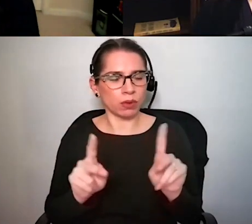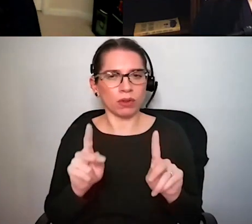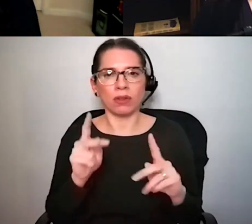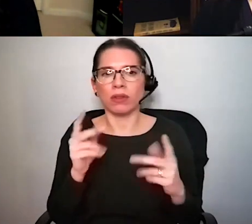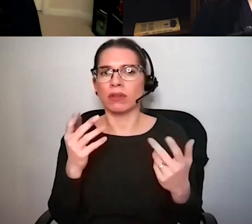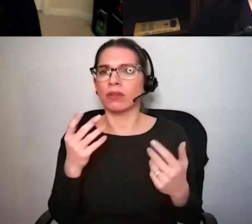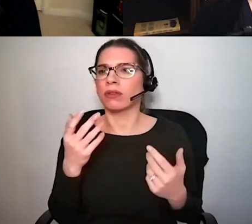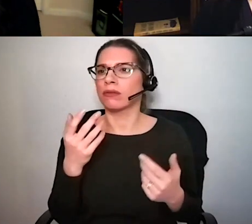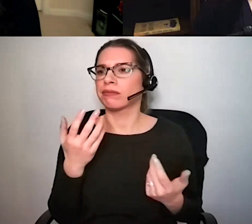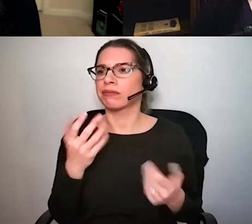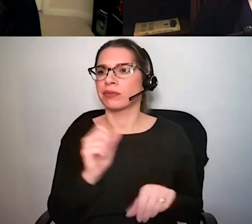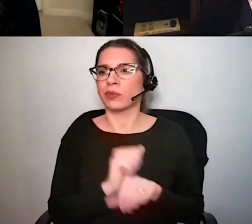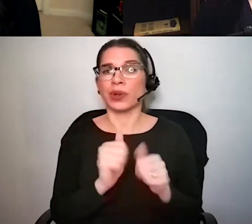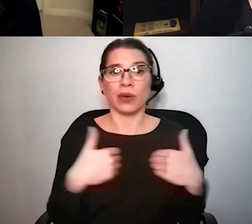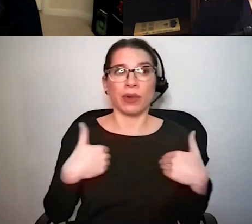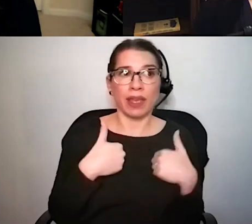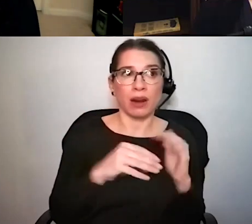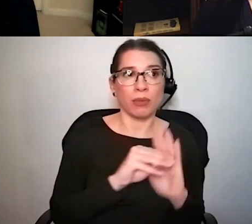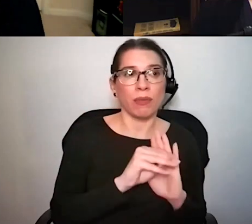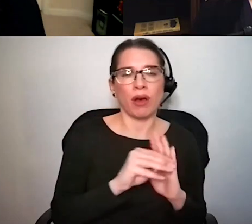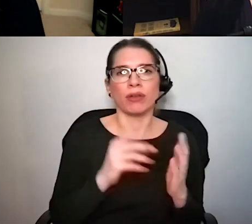working with that um experimental models